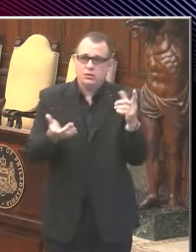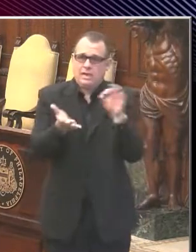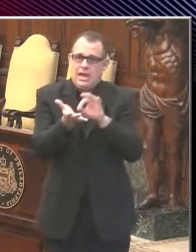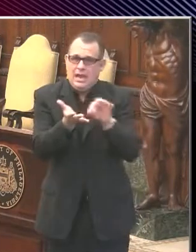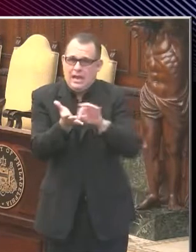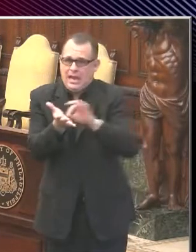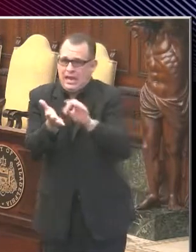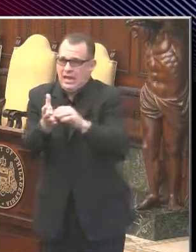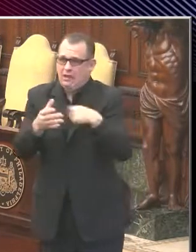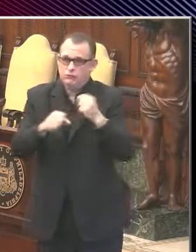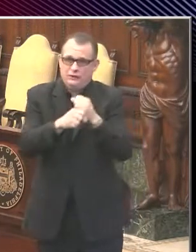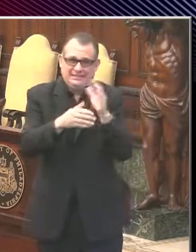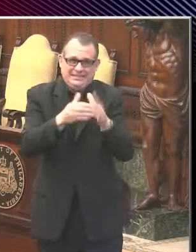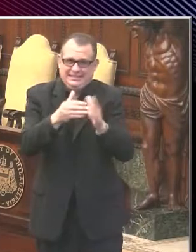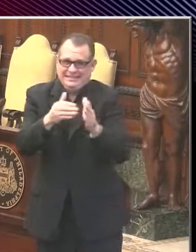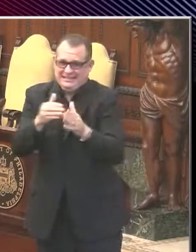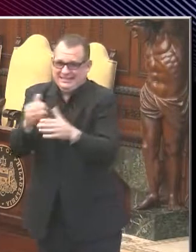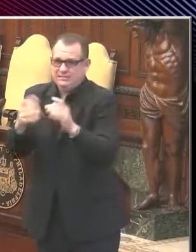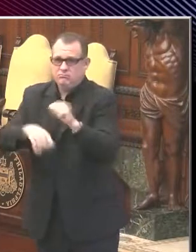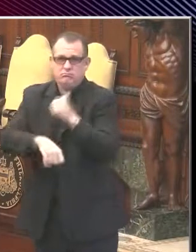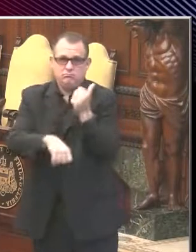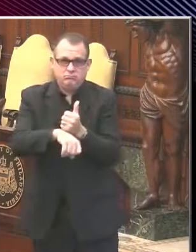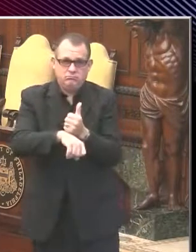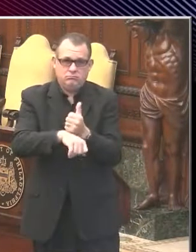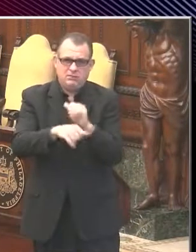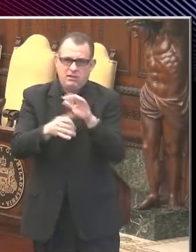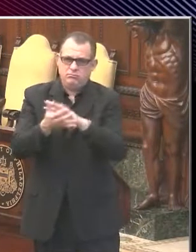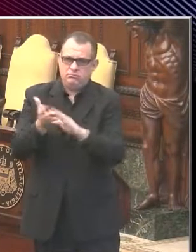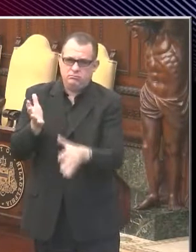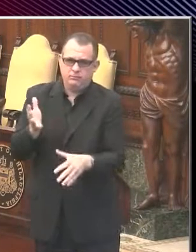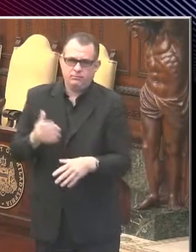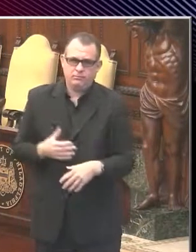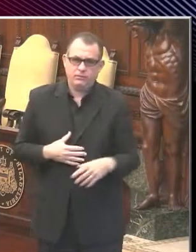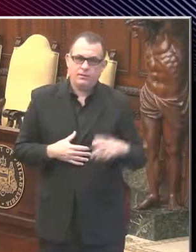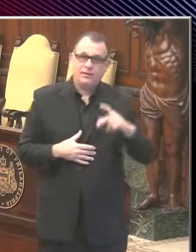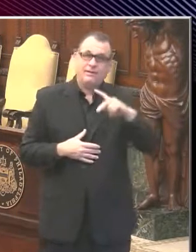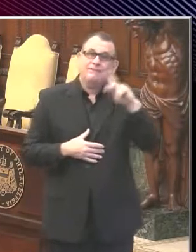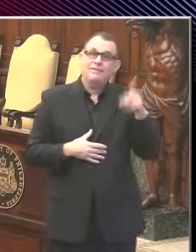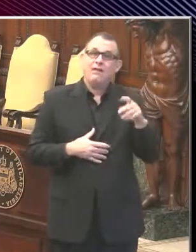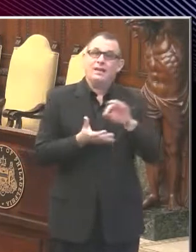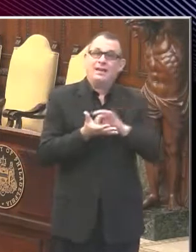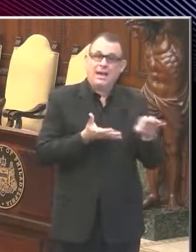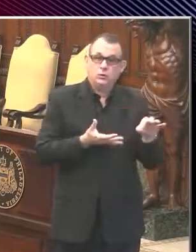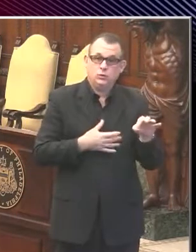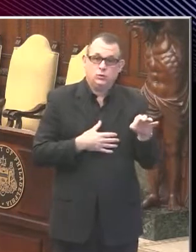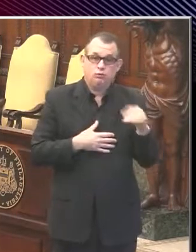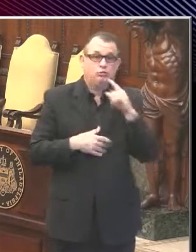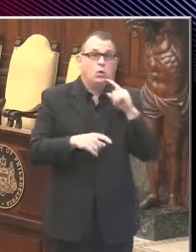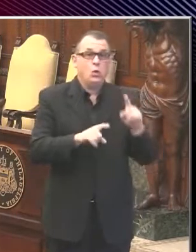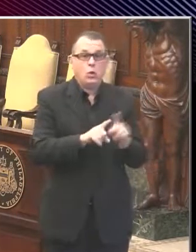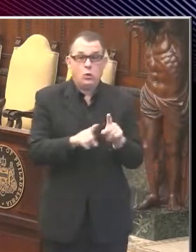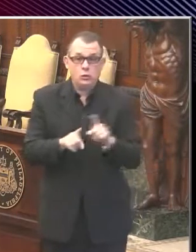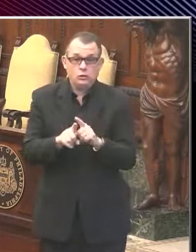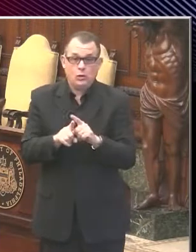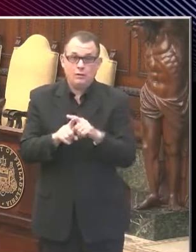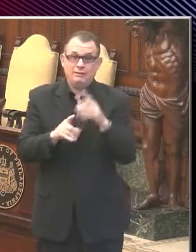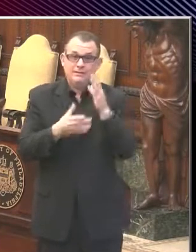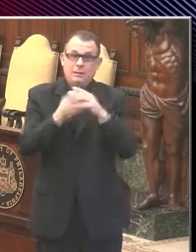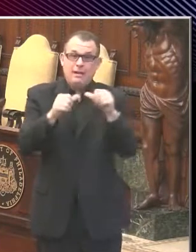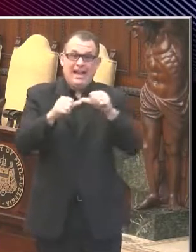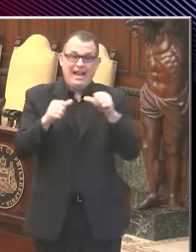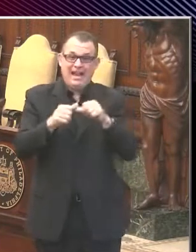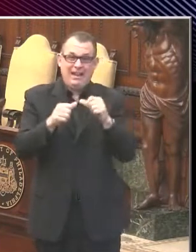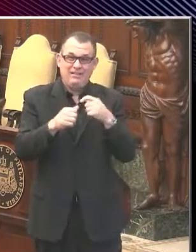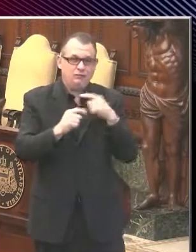digital census events. Philly Counts has also continued engaging hard to reach communities during the pandemic through phone